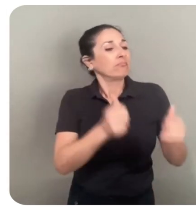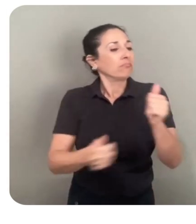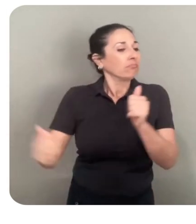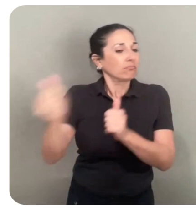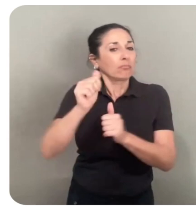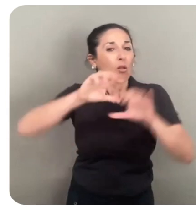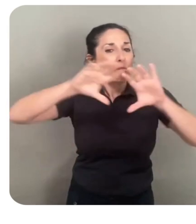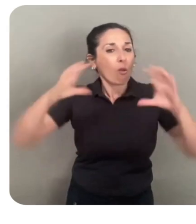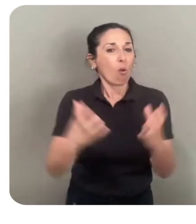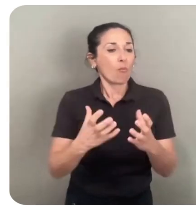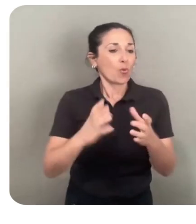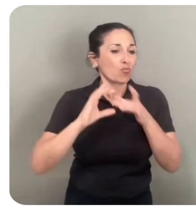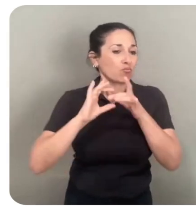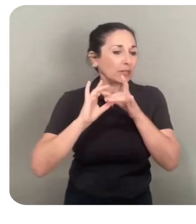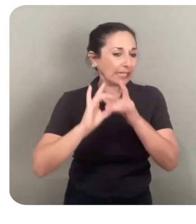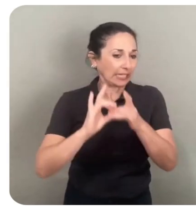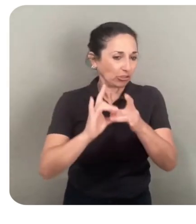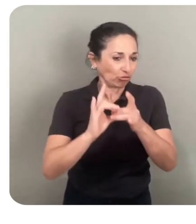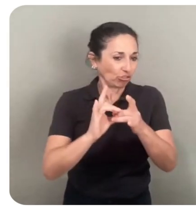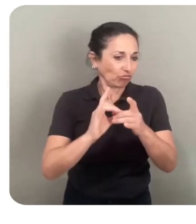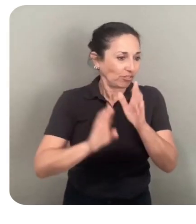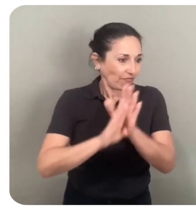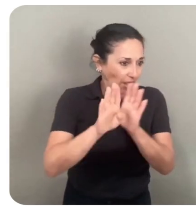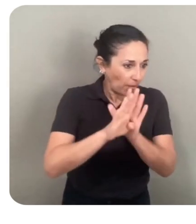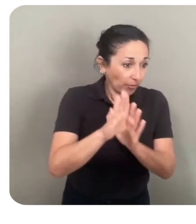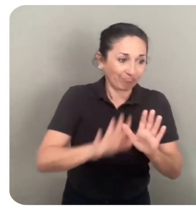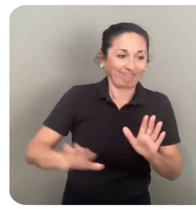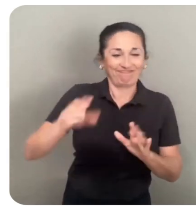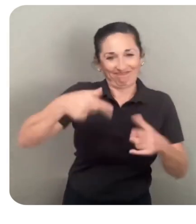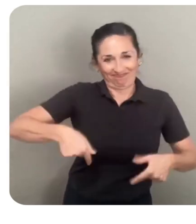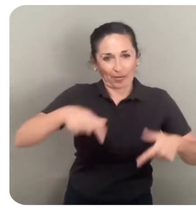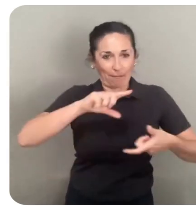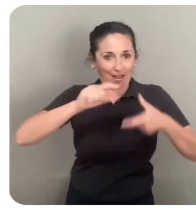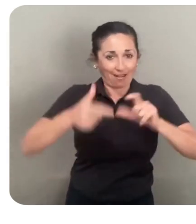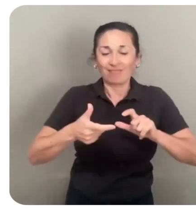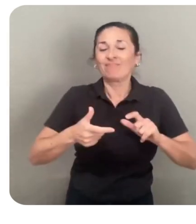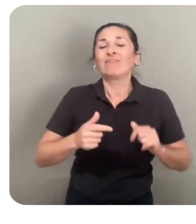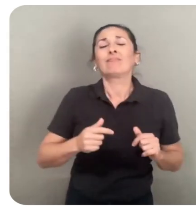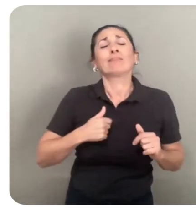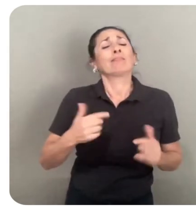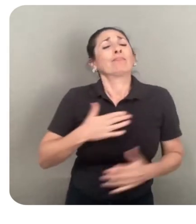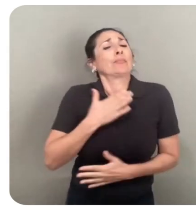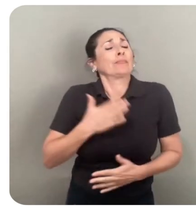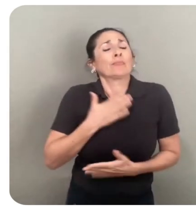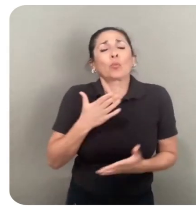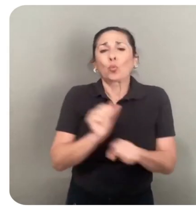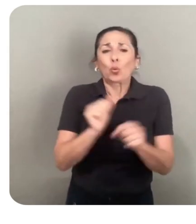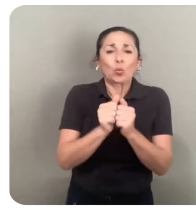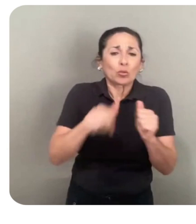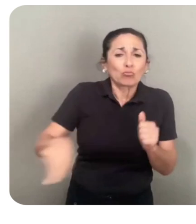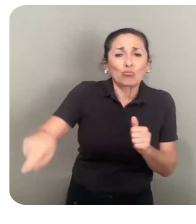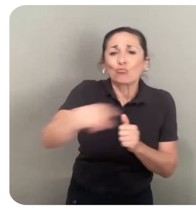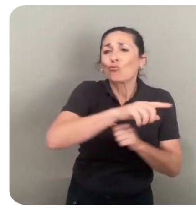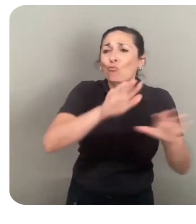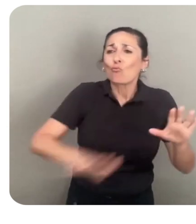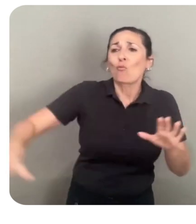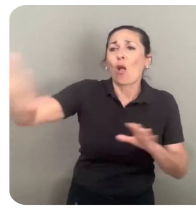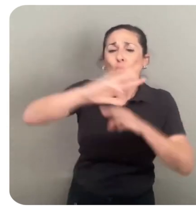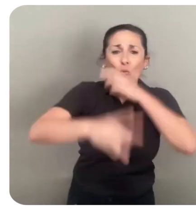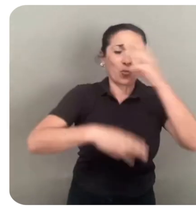Meta. I have the pleasure of working with so many of you across the globe to bring your titles to the MetaHorizon store.